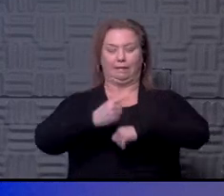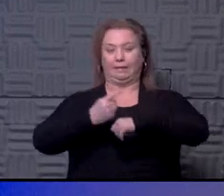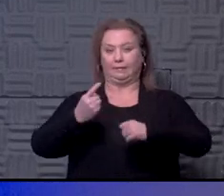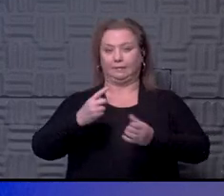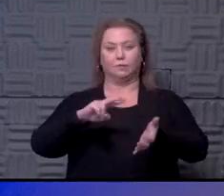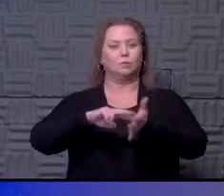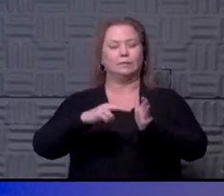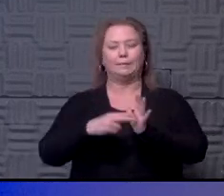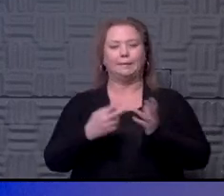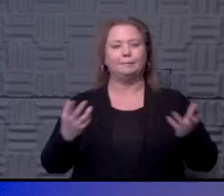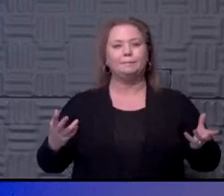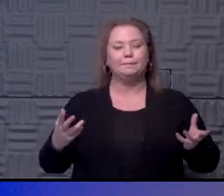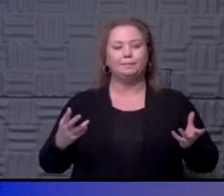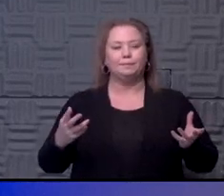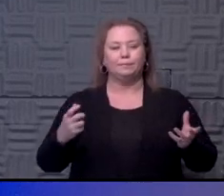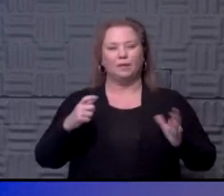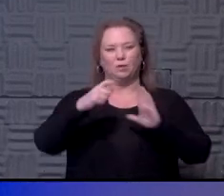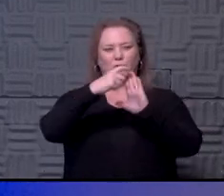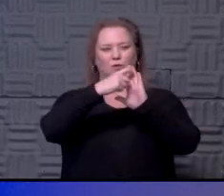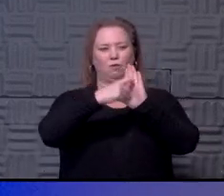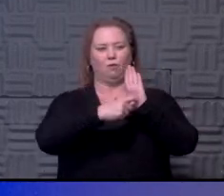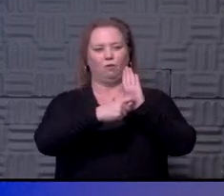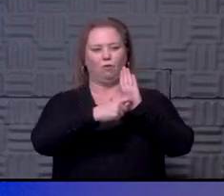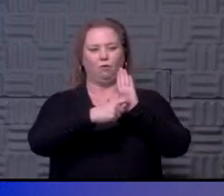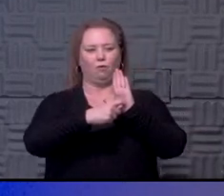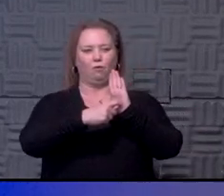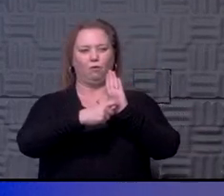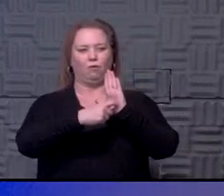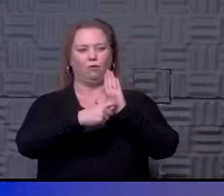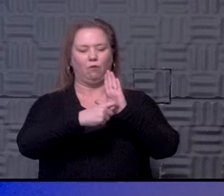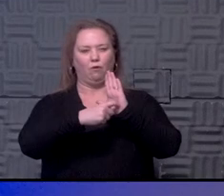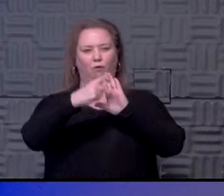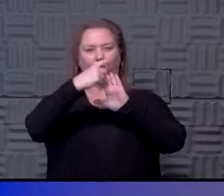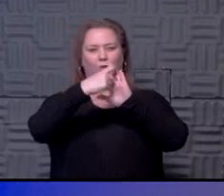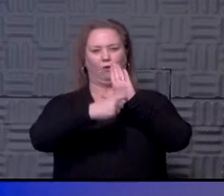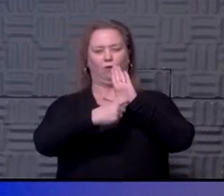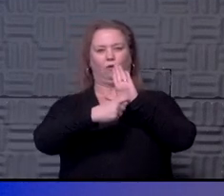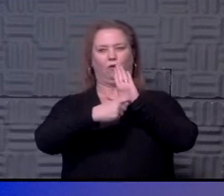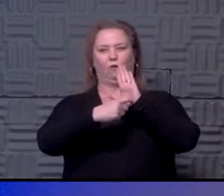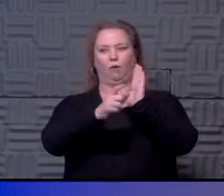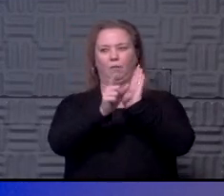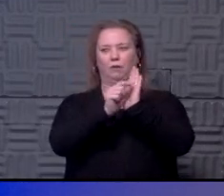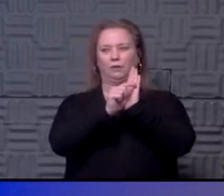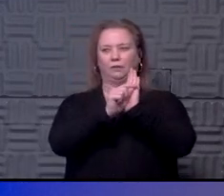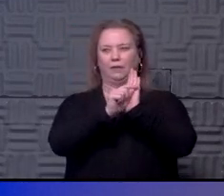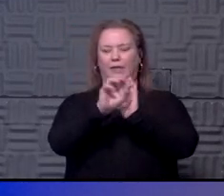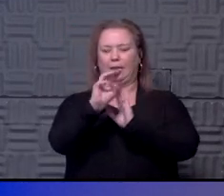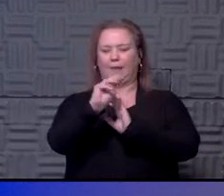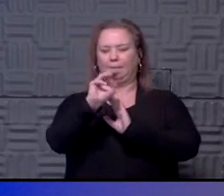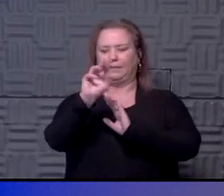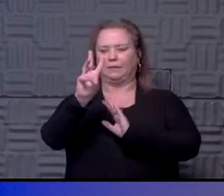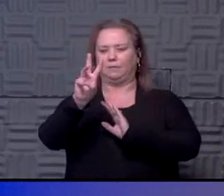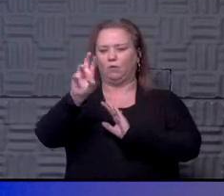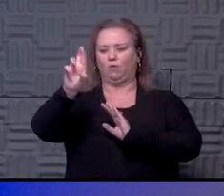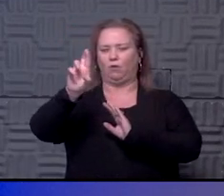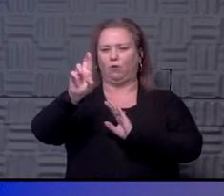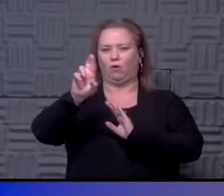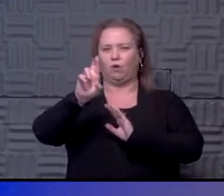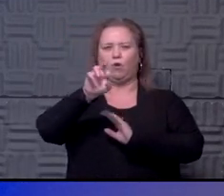what does that immunity mean? There was just an article published recently in MMWR, think, that looked at